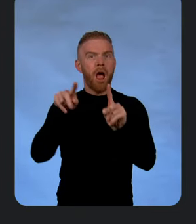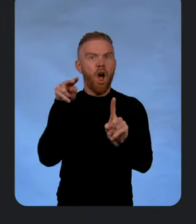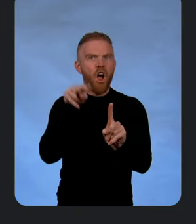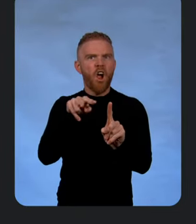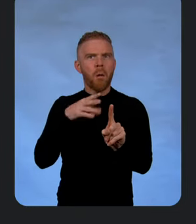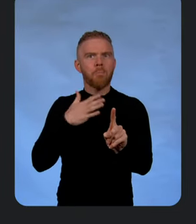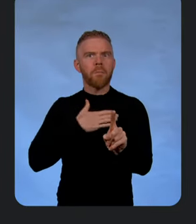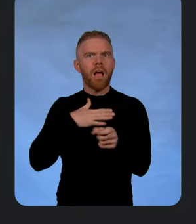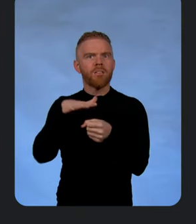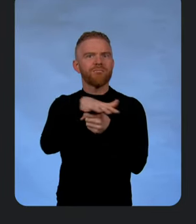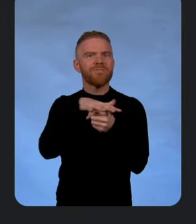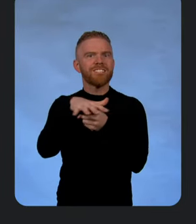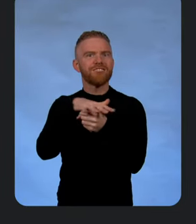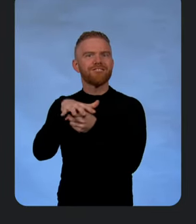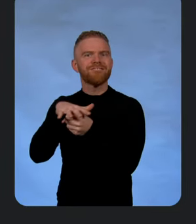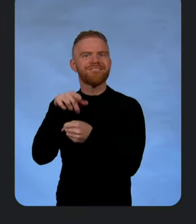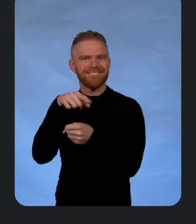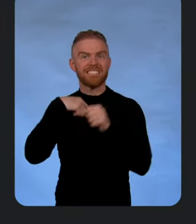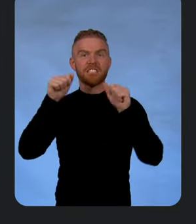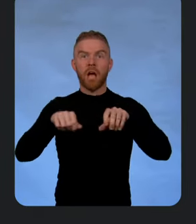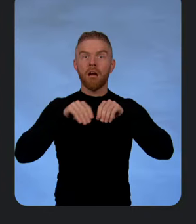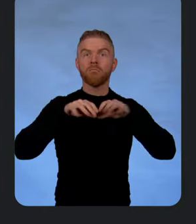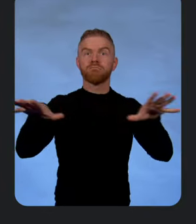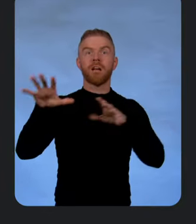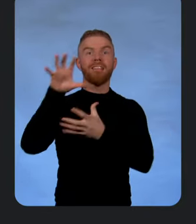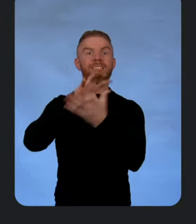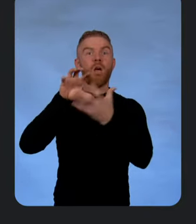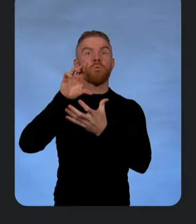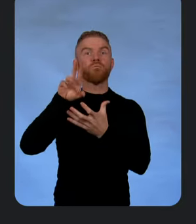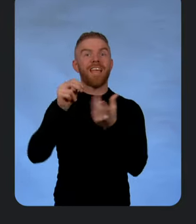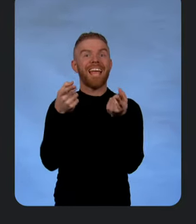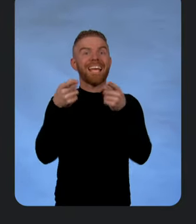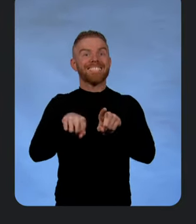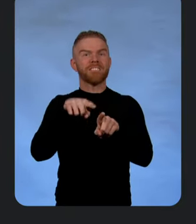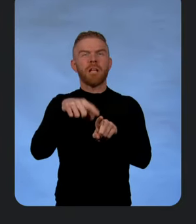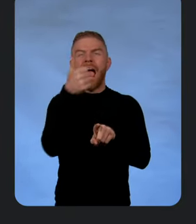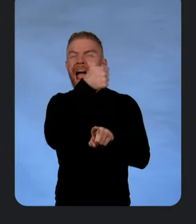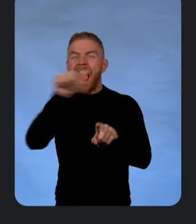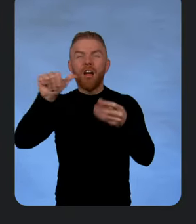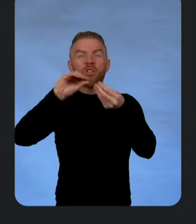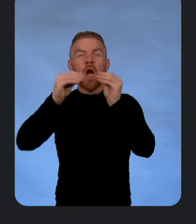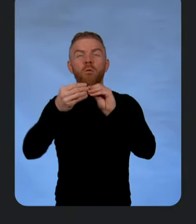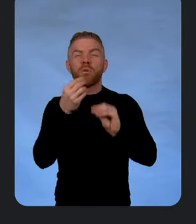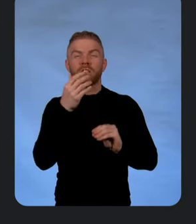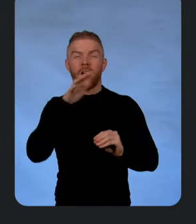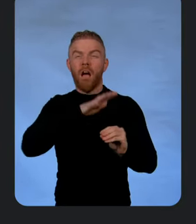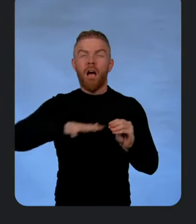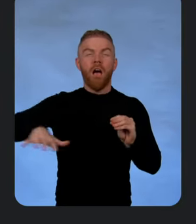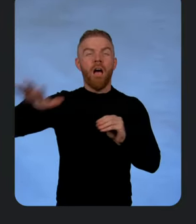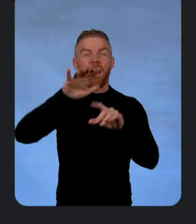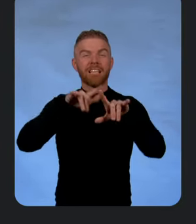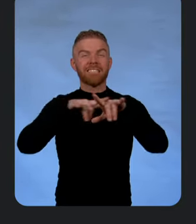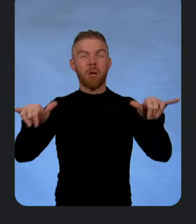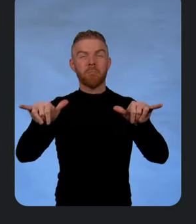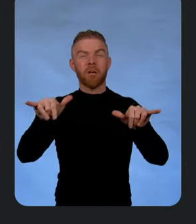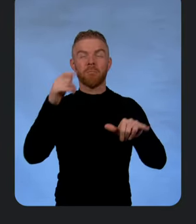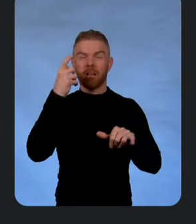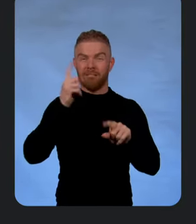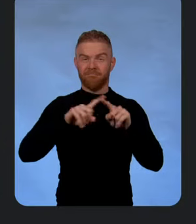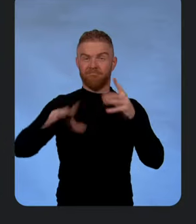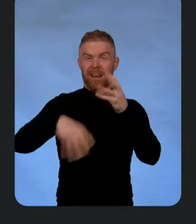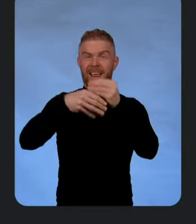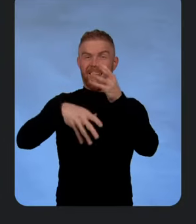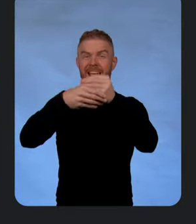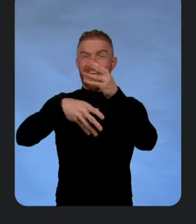I can deploy a Cloud Run instance to any number of regions at one time just by adding the regions I